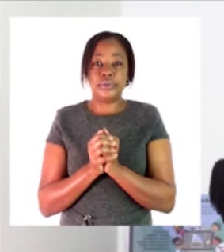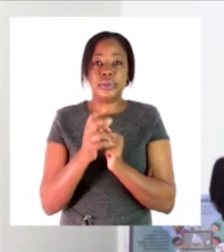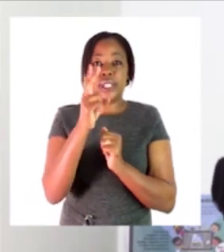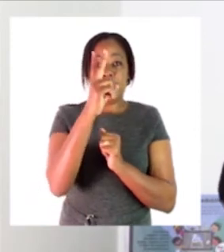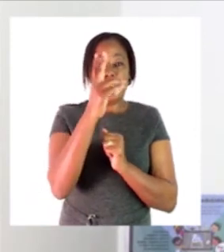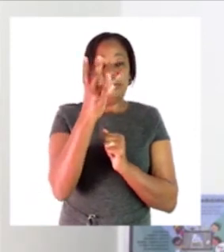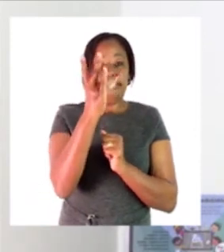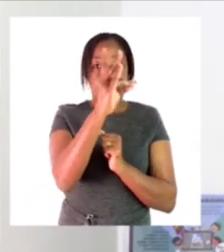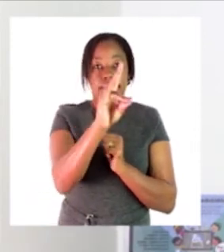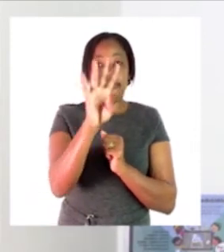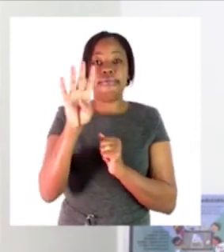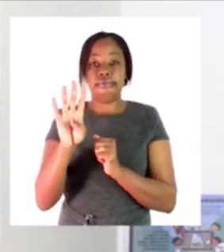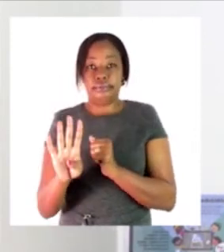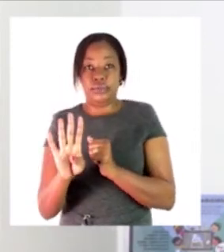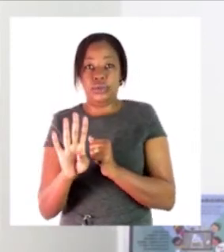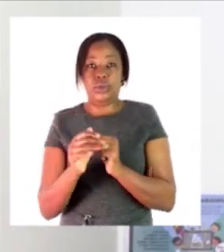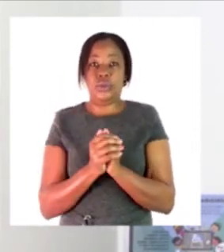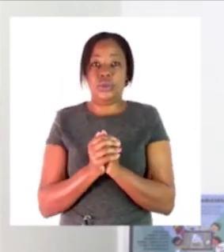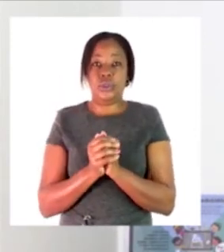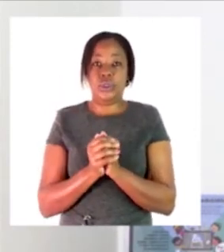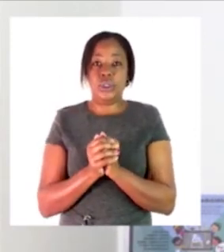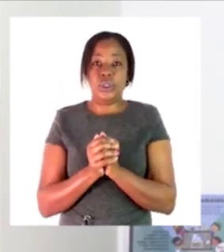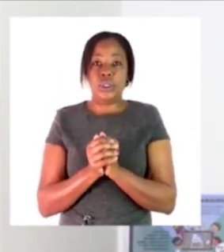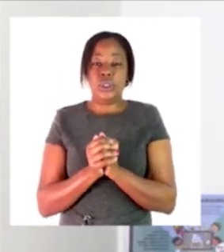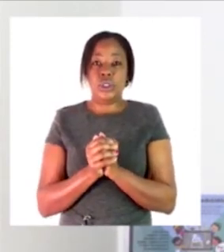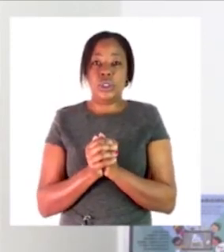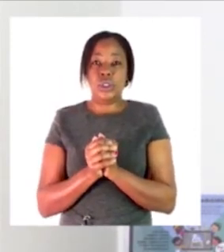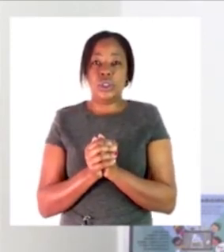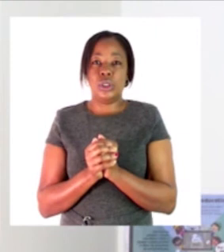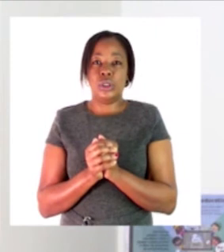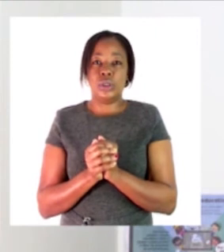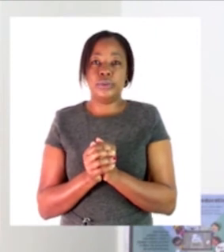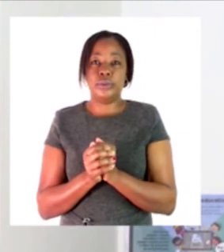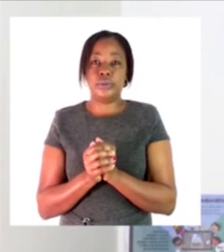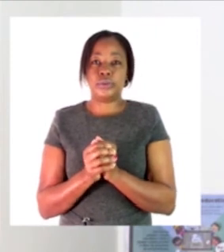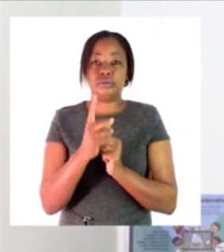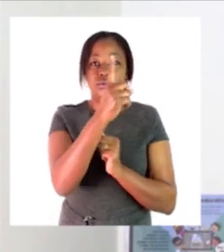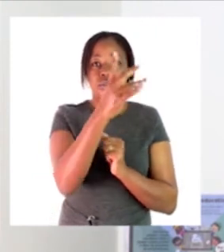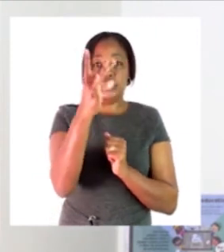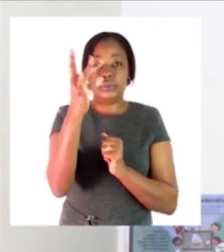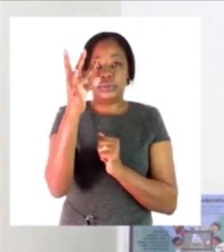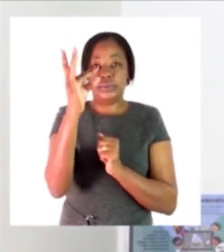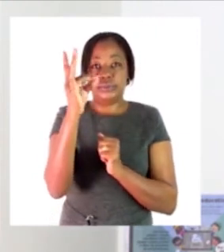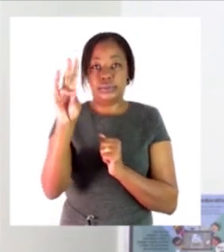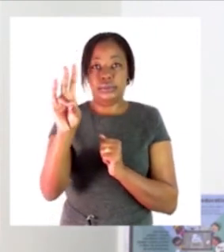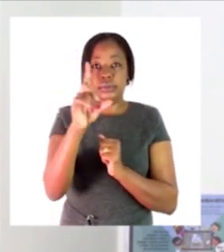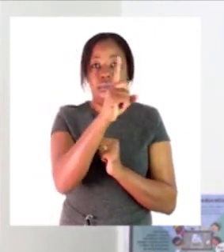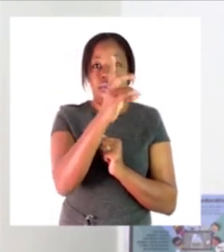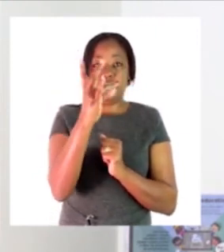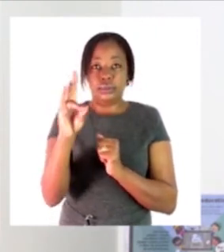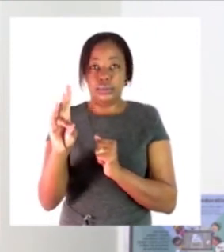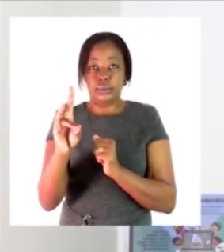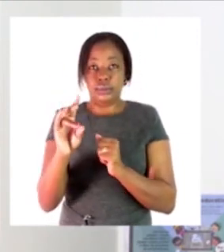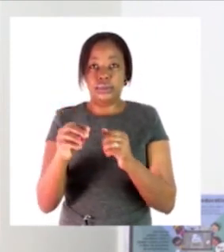now what about if it's seventeen plus one now this one will be very easy for you